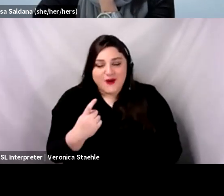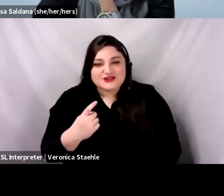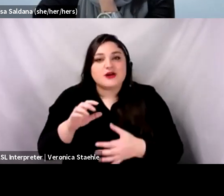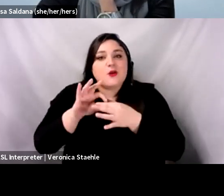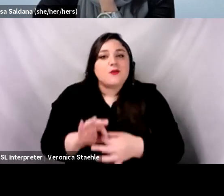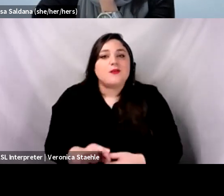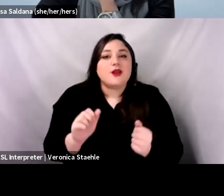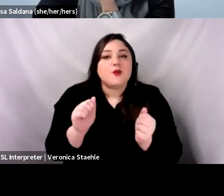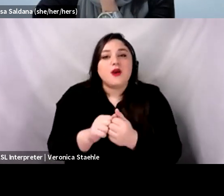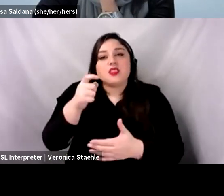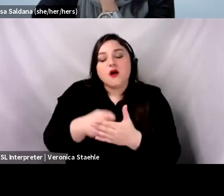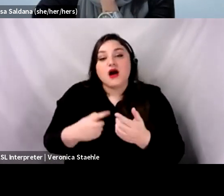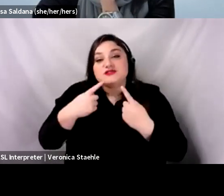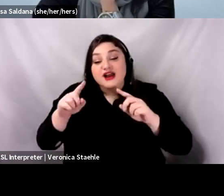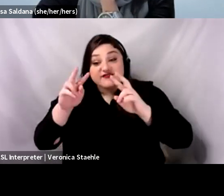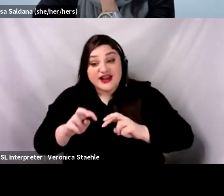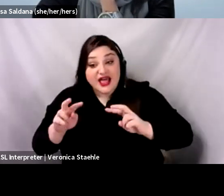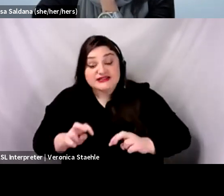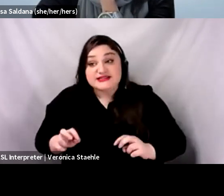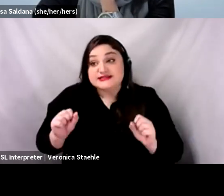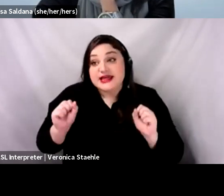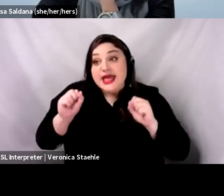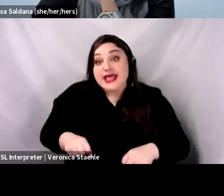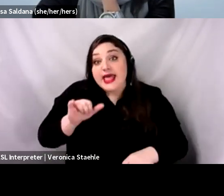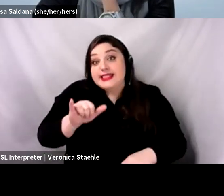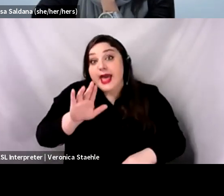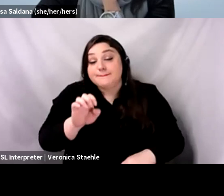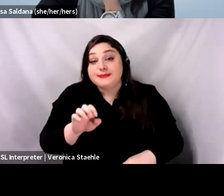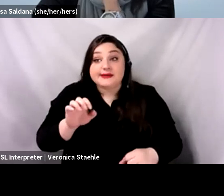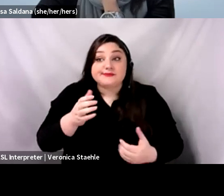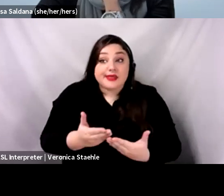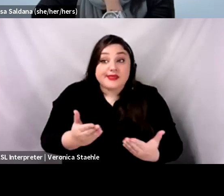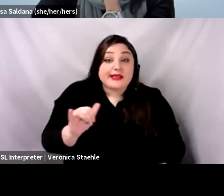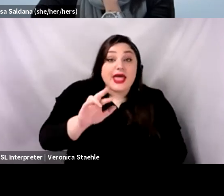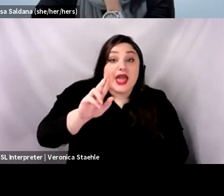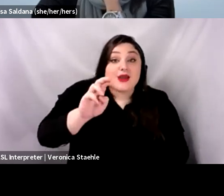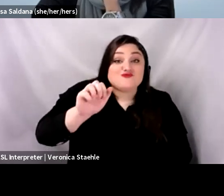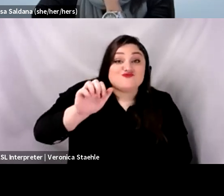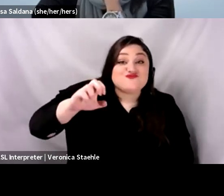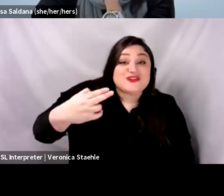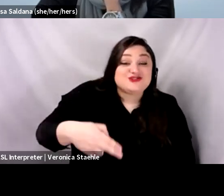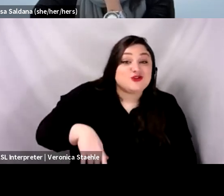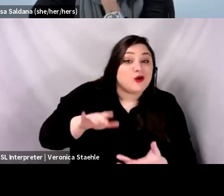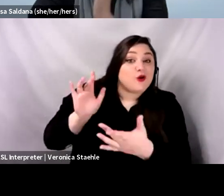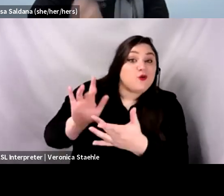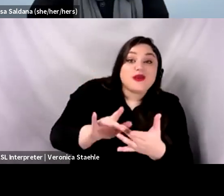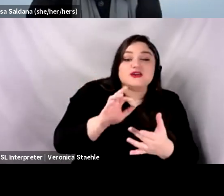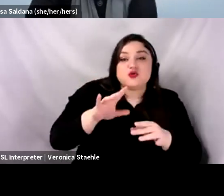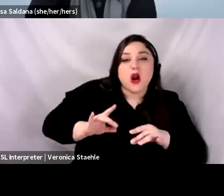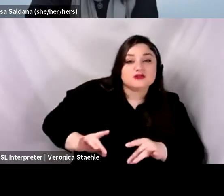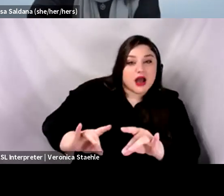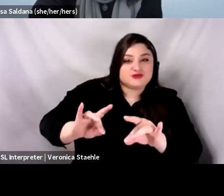analysis could be things like reach or adoption, as opposed to effectiveness outcomes.